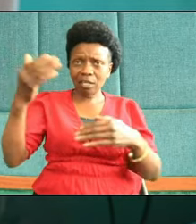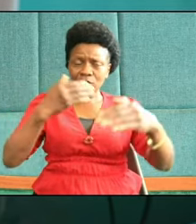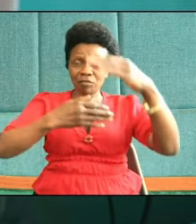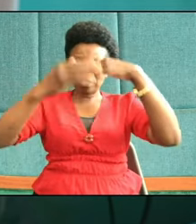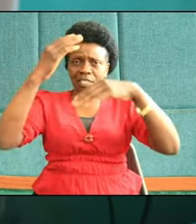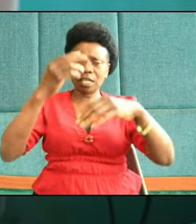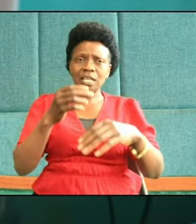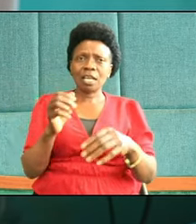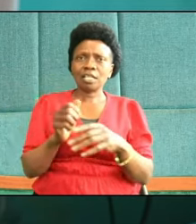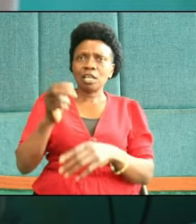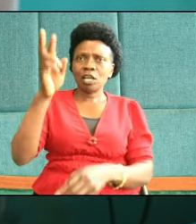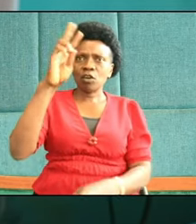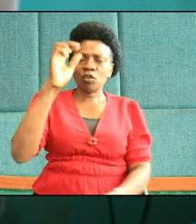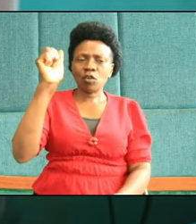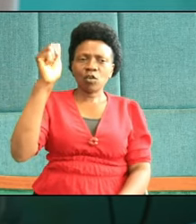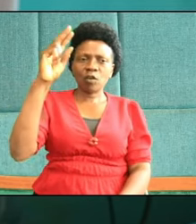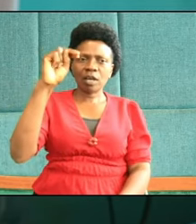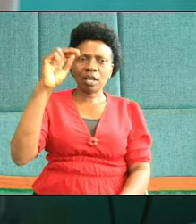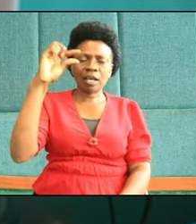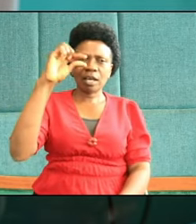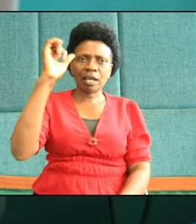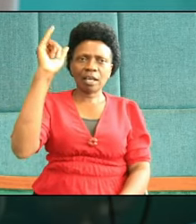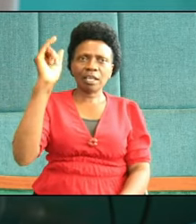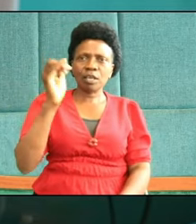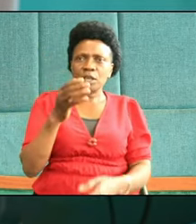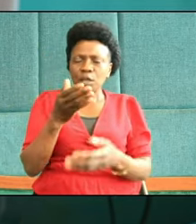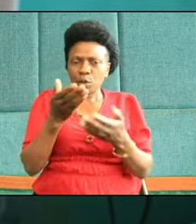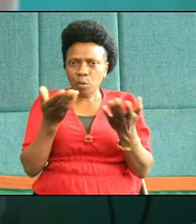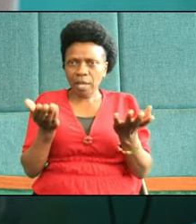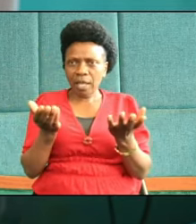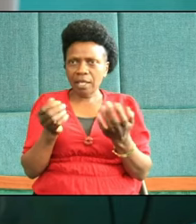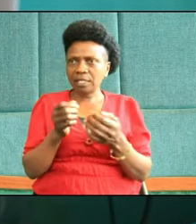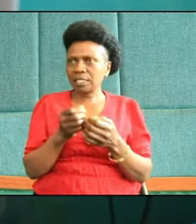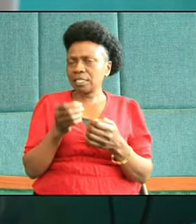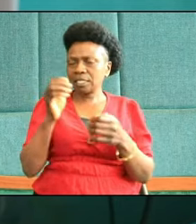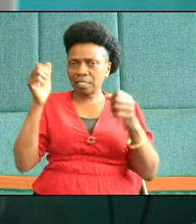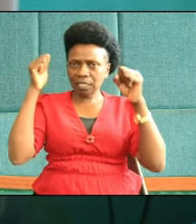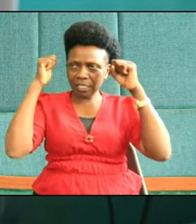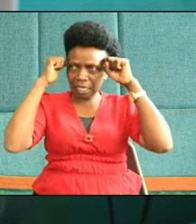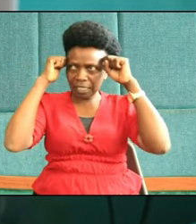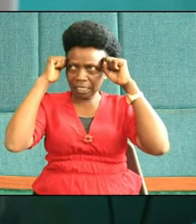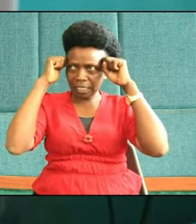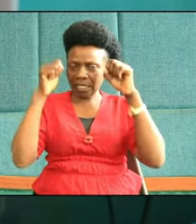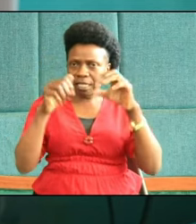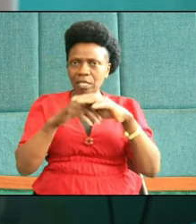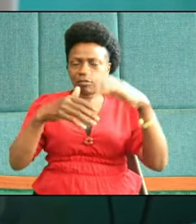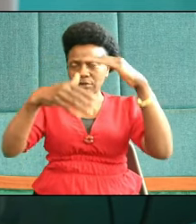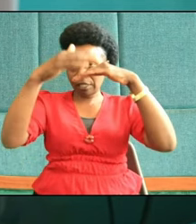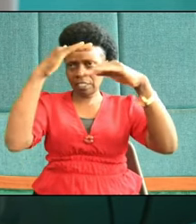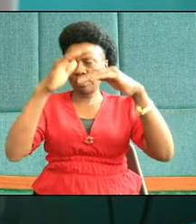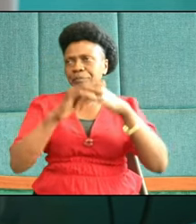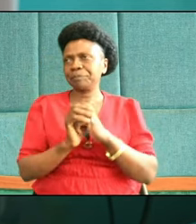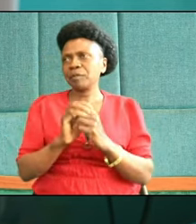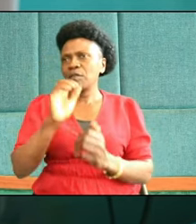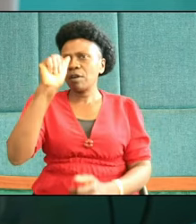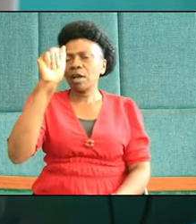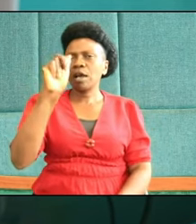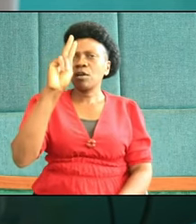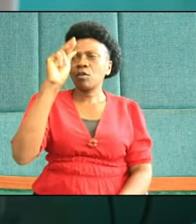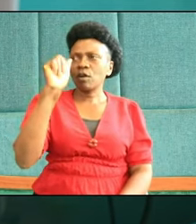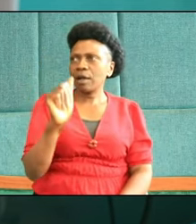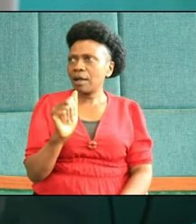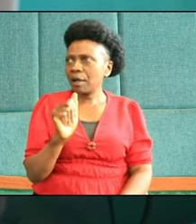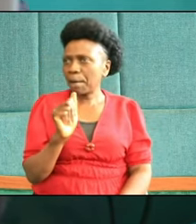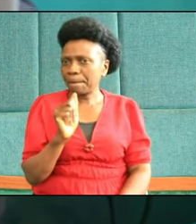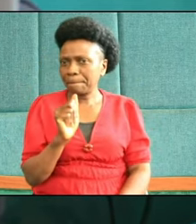And more precisely, for my dear pastor here, Amayo Meshek, he did talk to